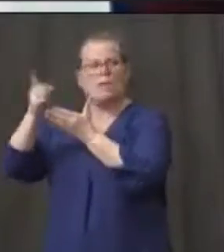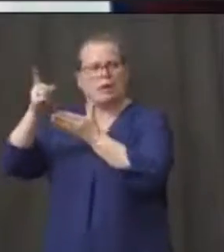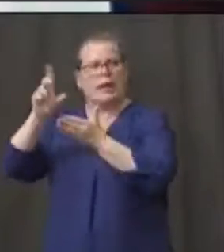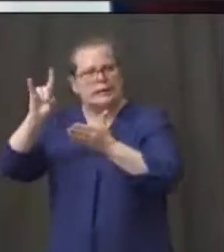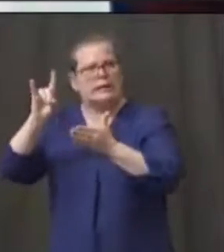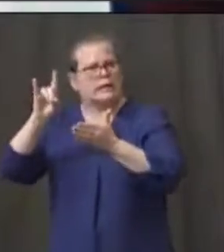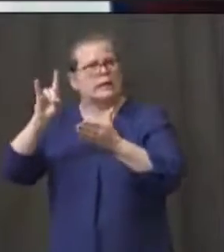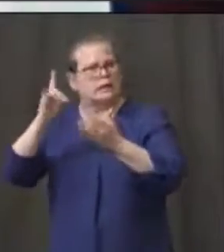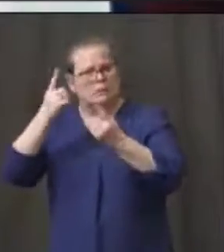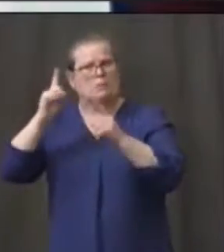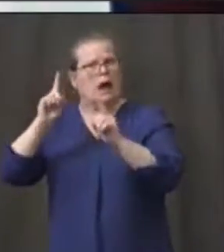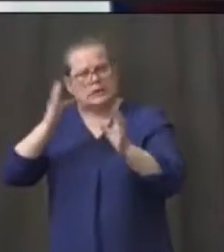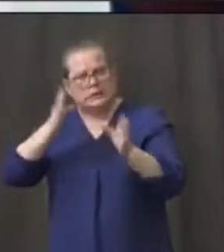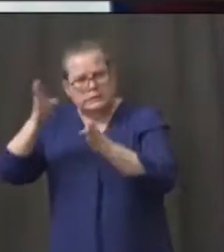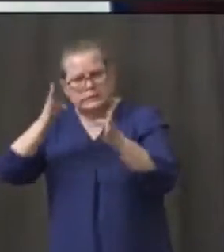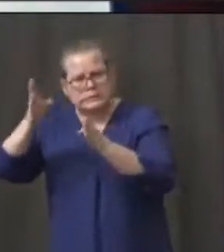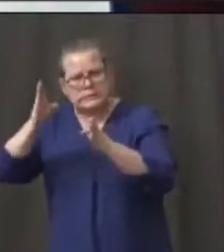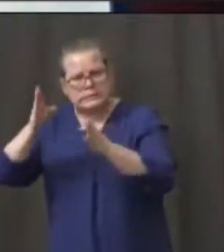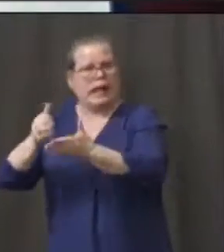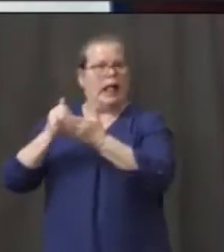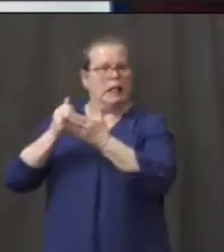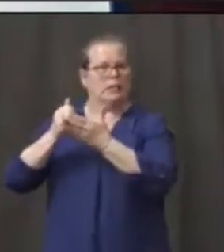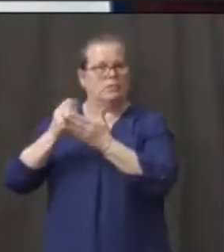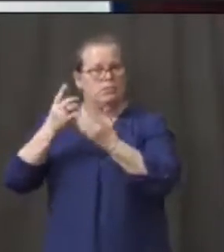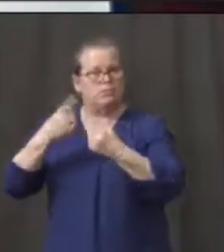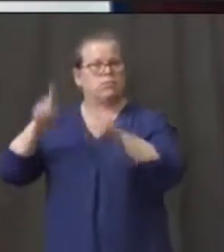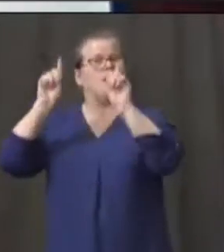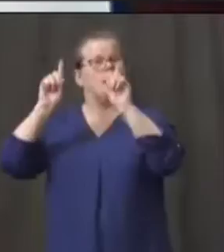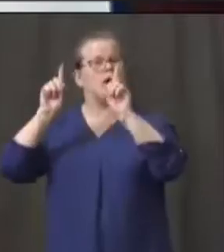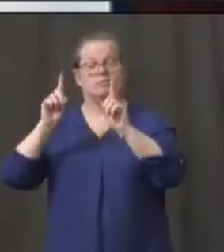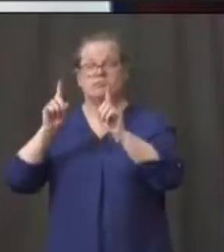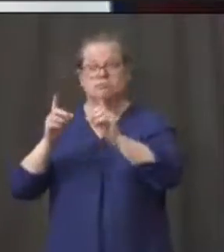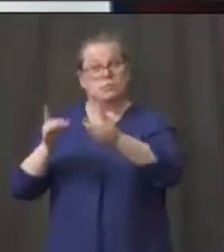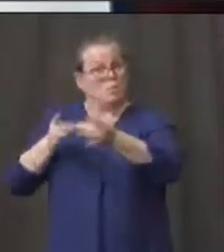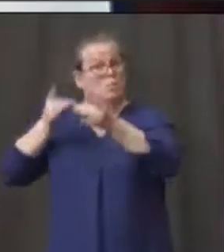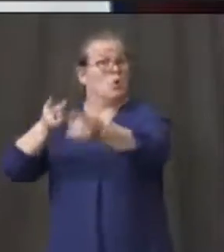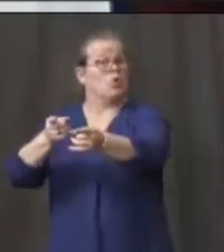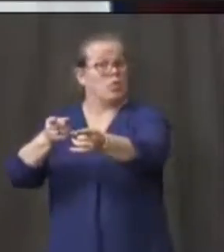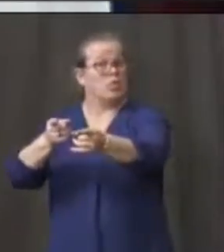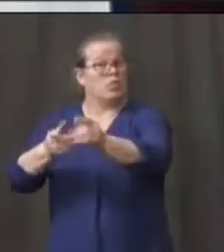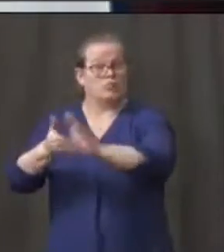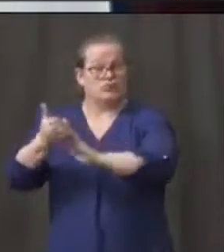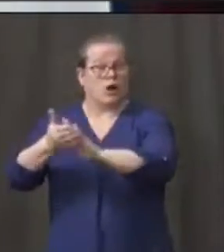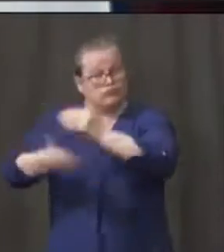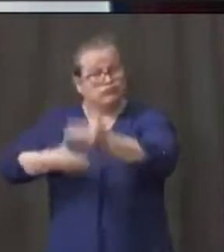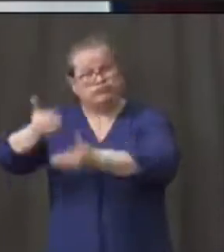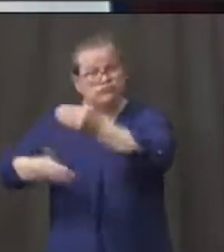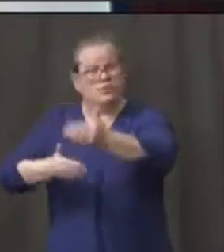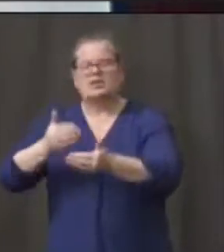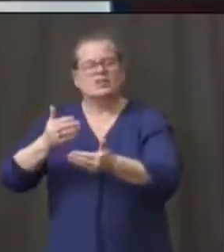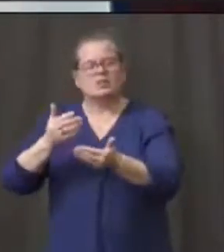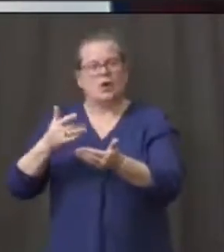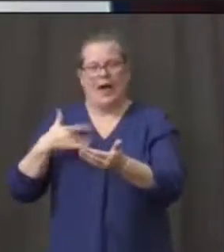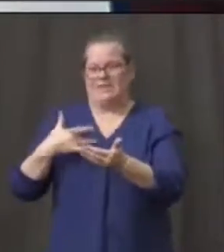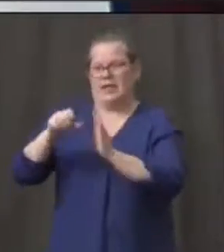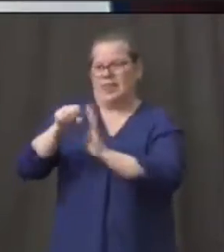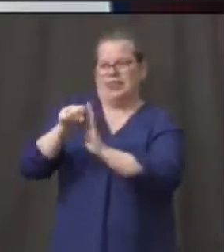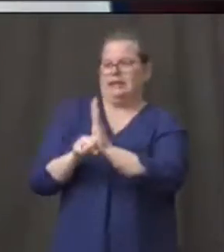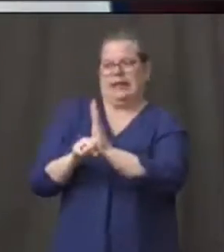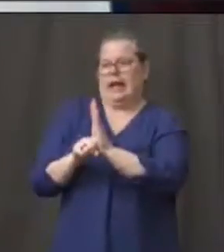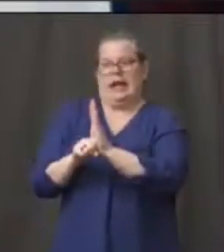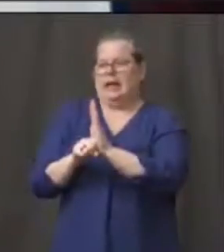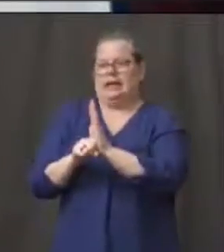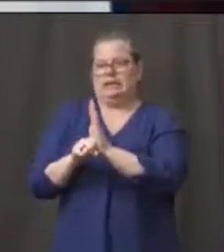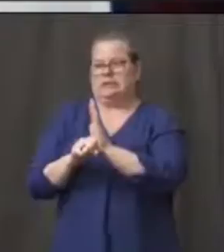before, and now it's operating very smoothly. So I just don't see the state falling down at all